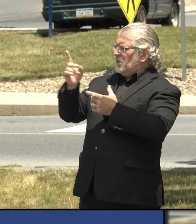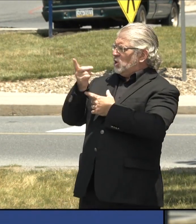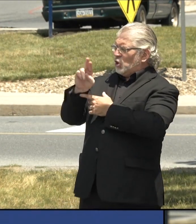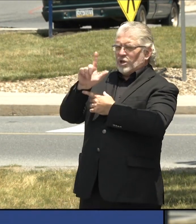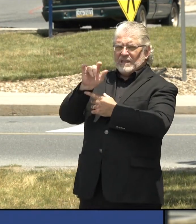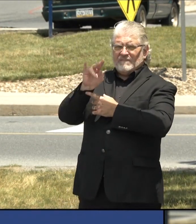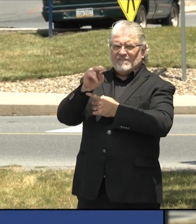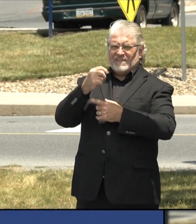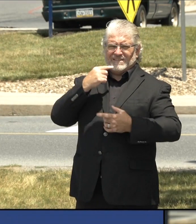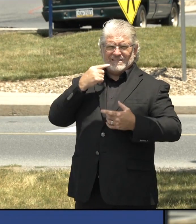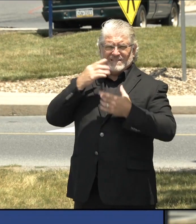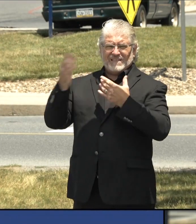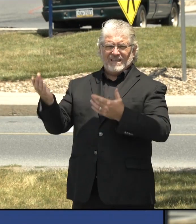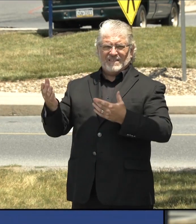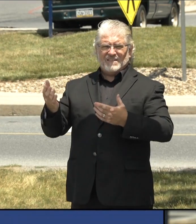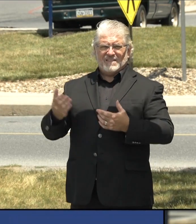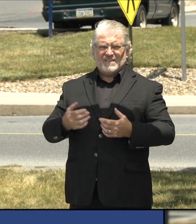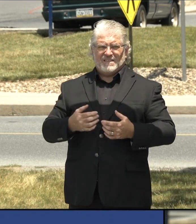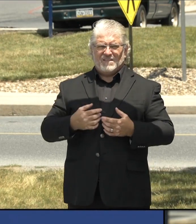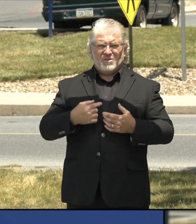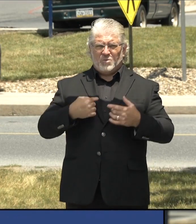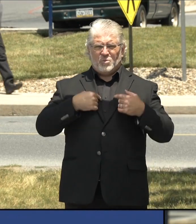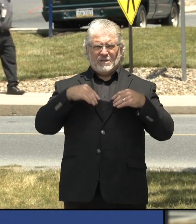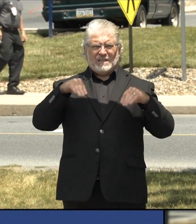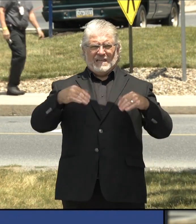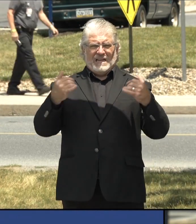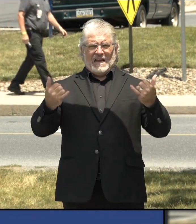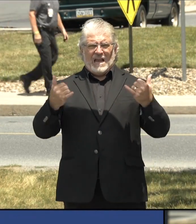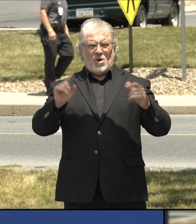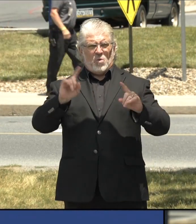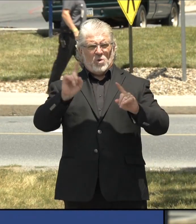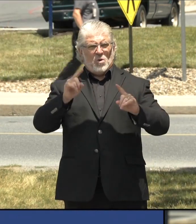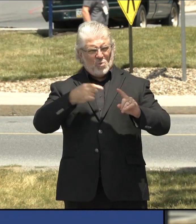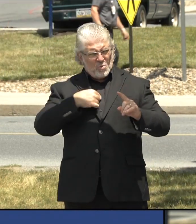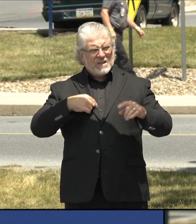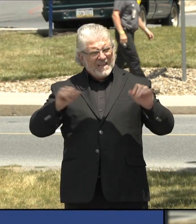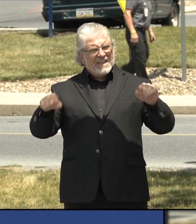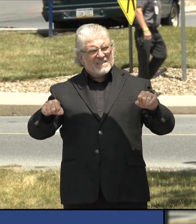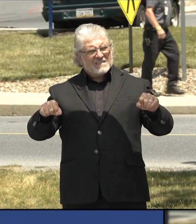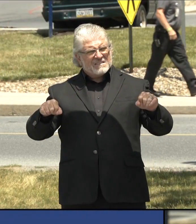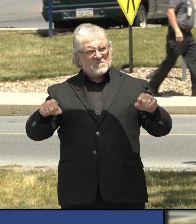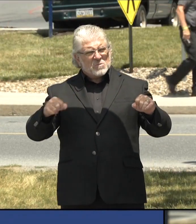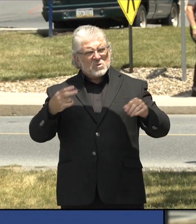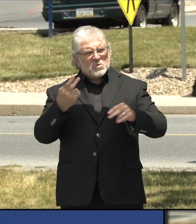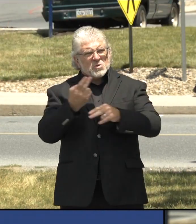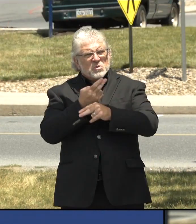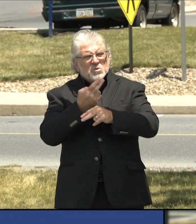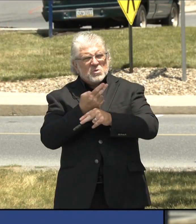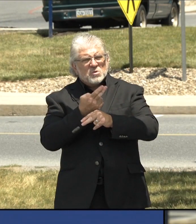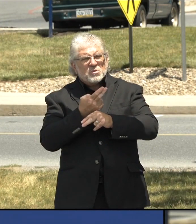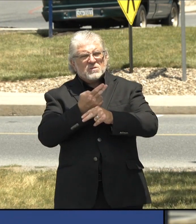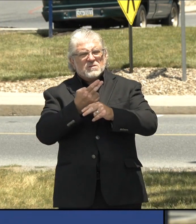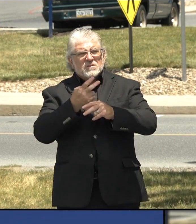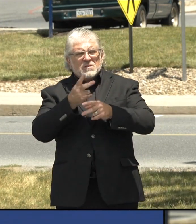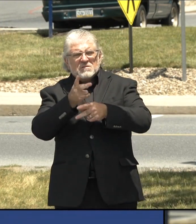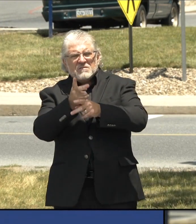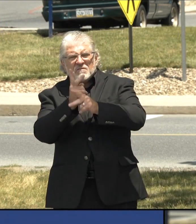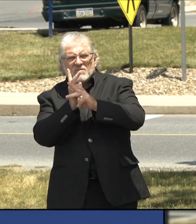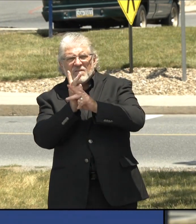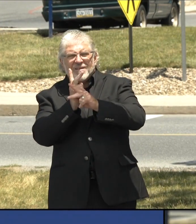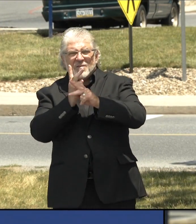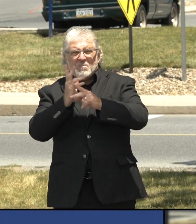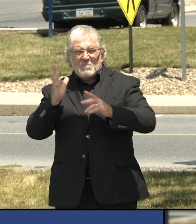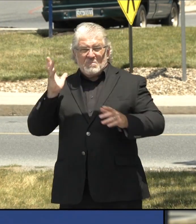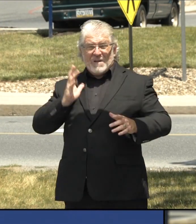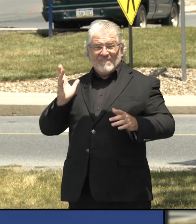now, we're in the stage that, that I think we can do things with surgical precision that we couldn't three months ago. And so what